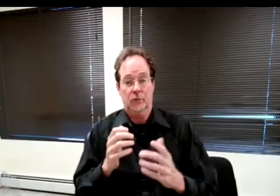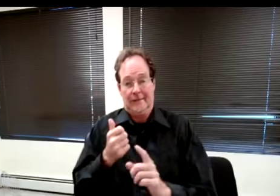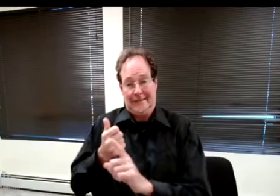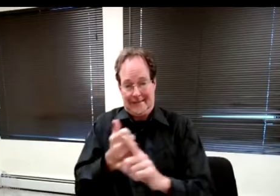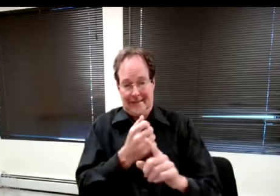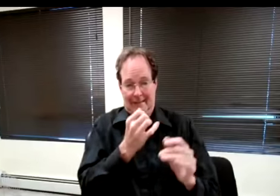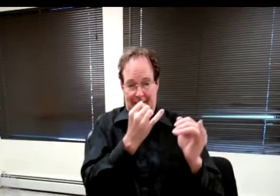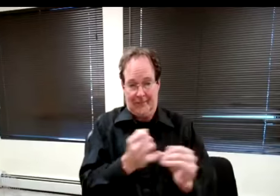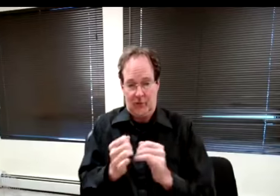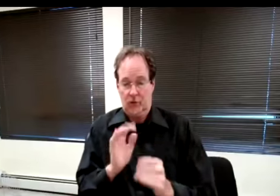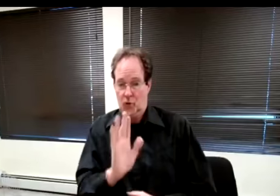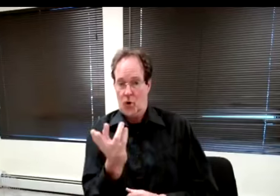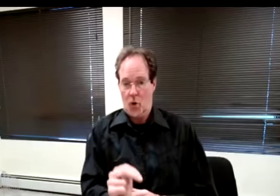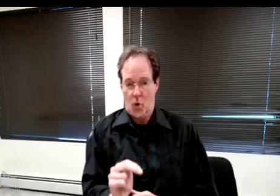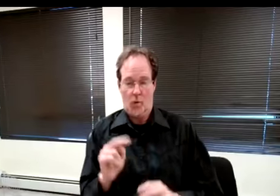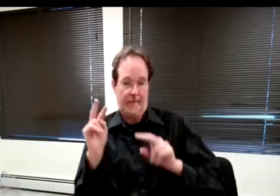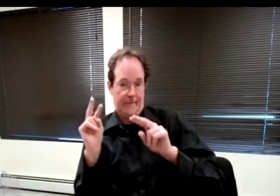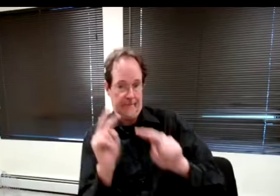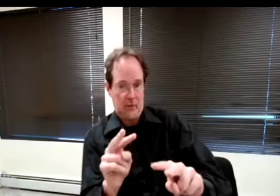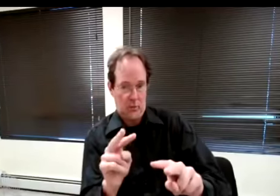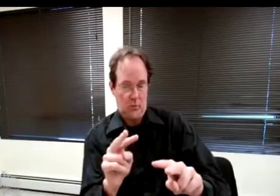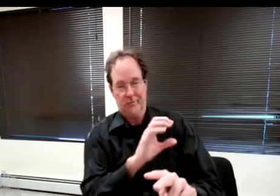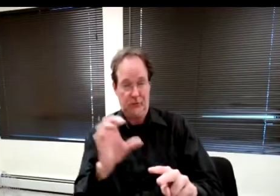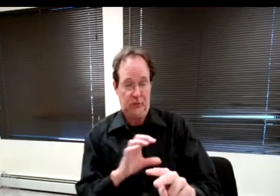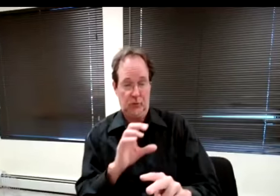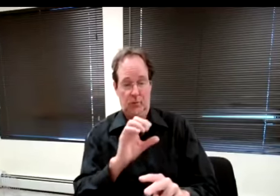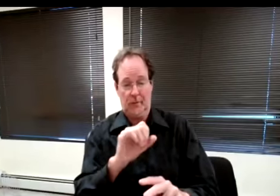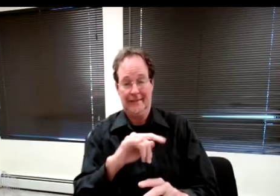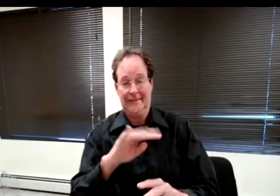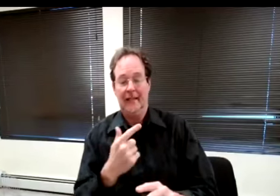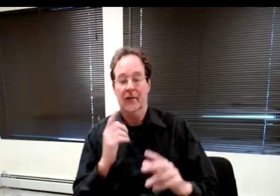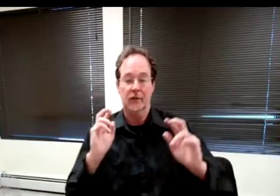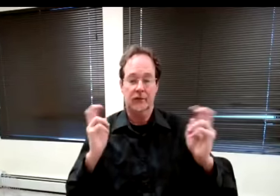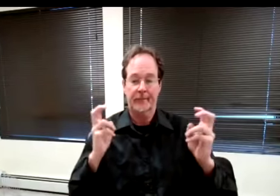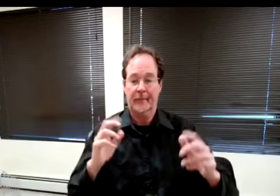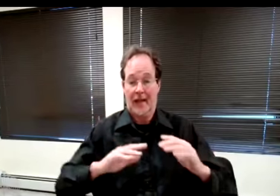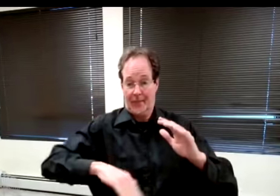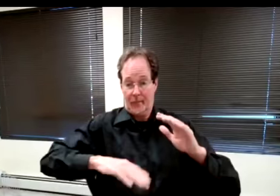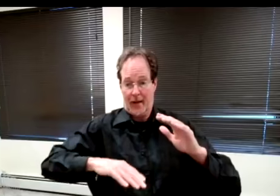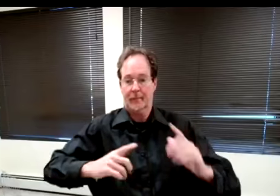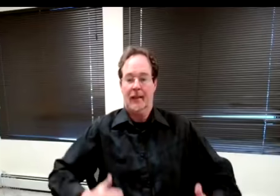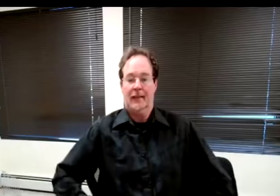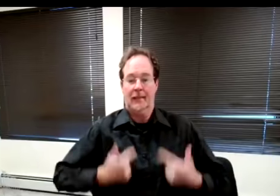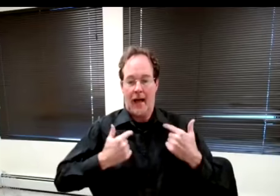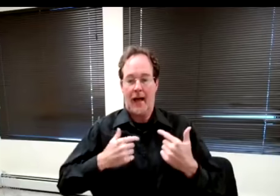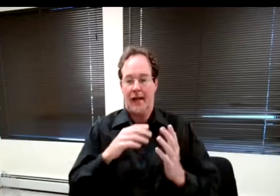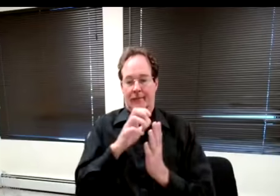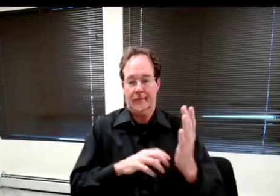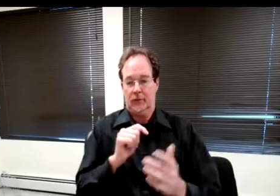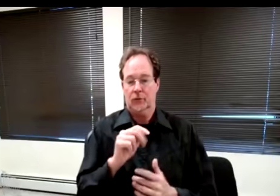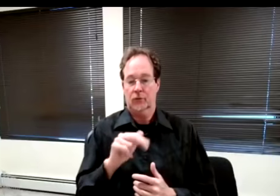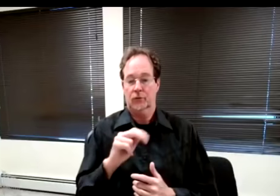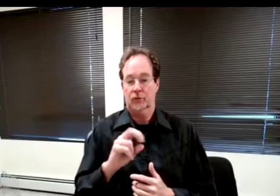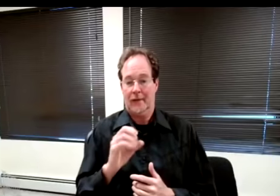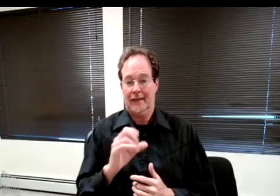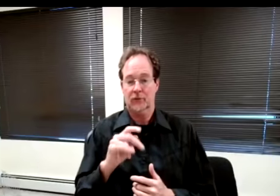their own Zoom settings, there's a live transcript button at the bottom. And you would select show